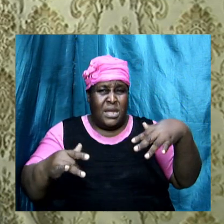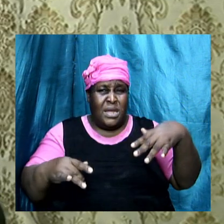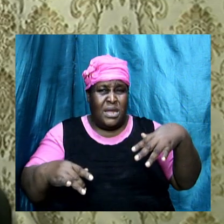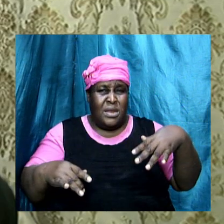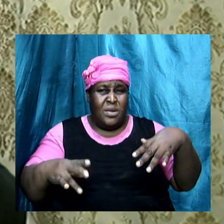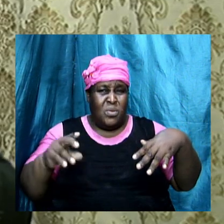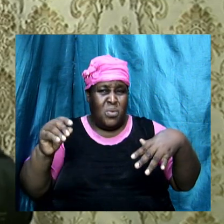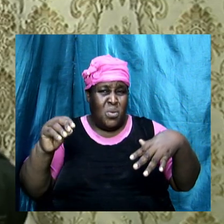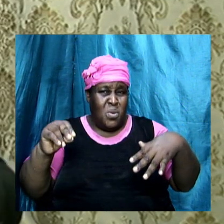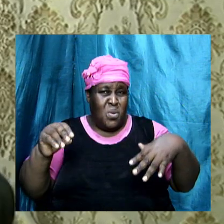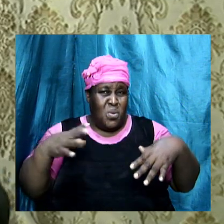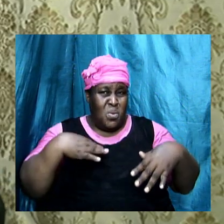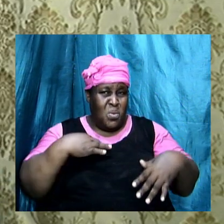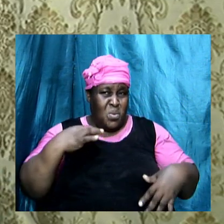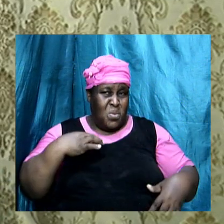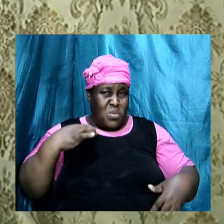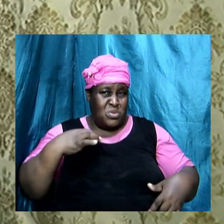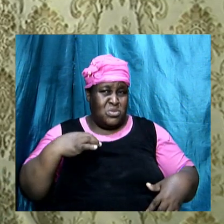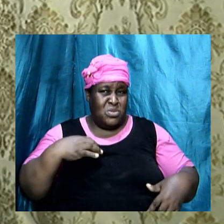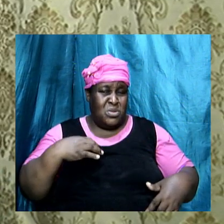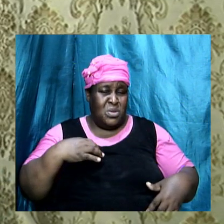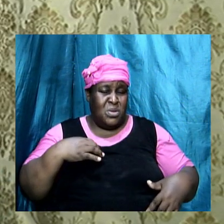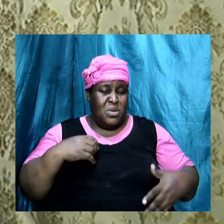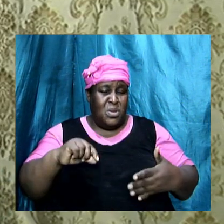Bible said their soul leaves and they cover themselves.